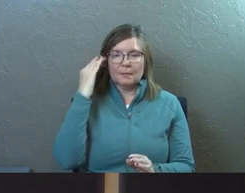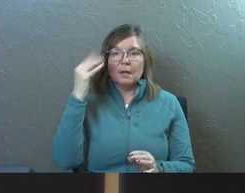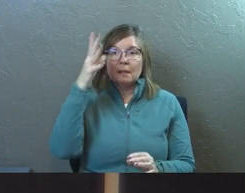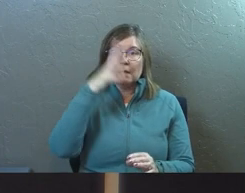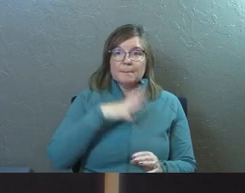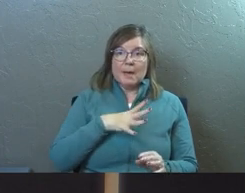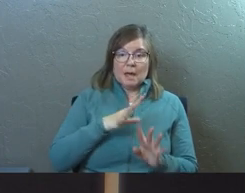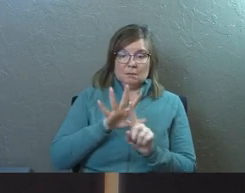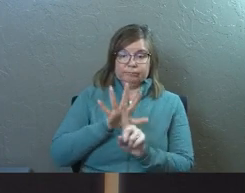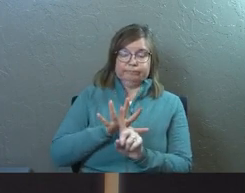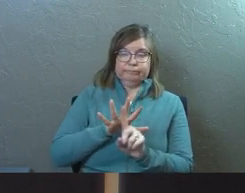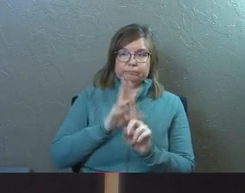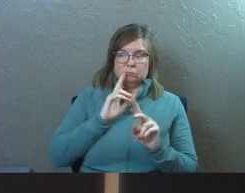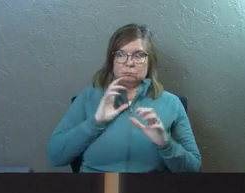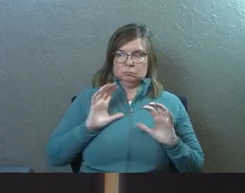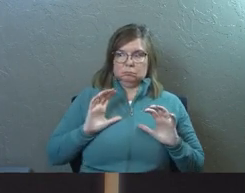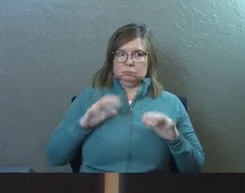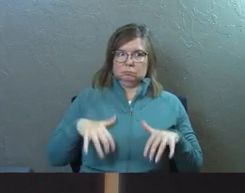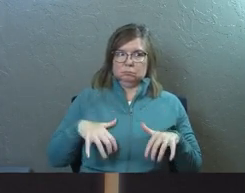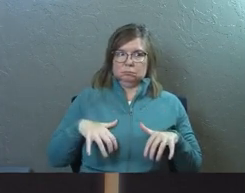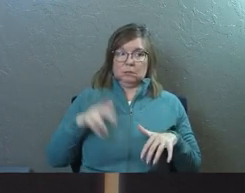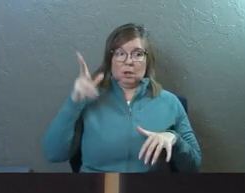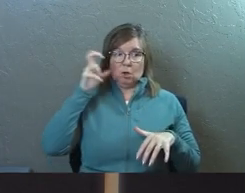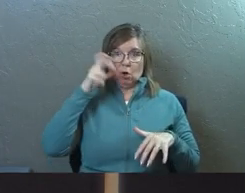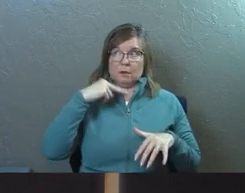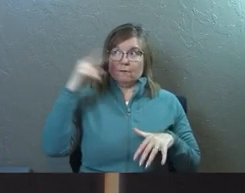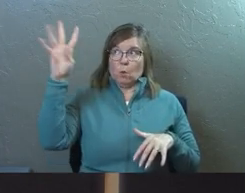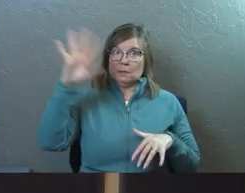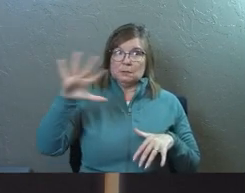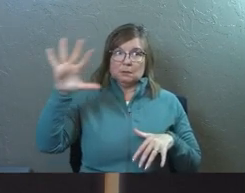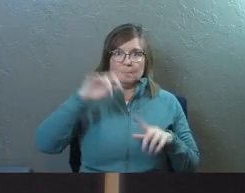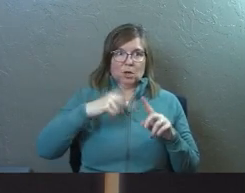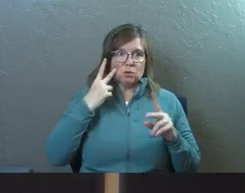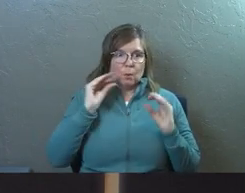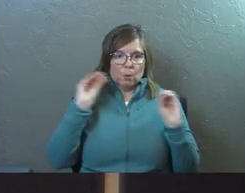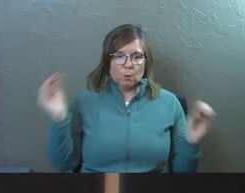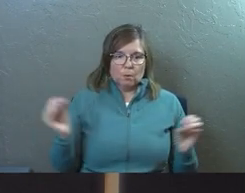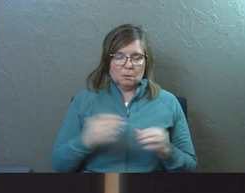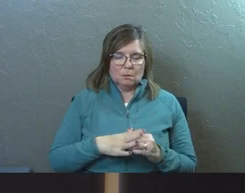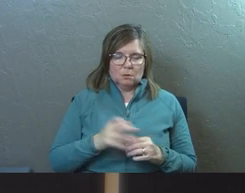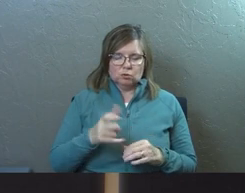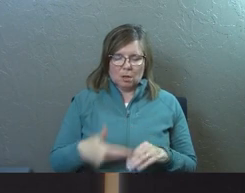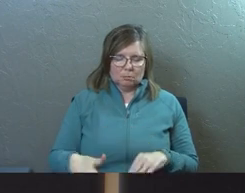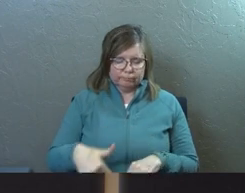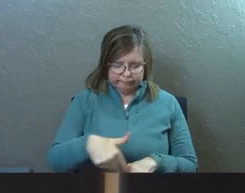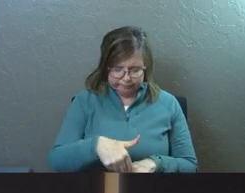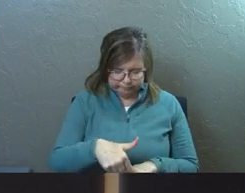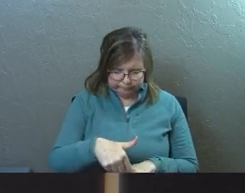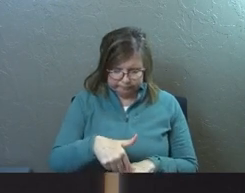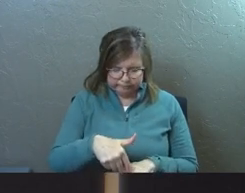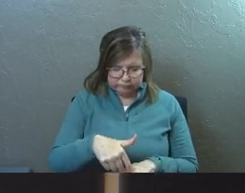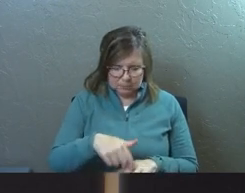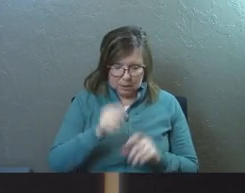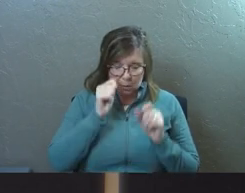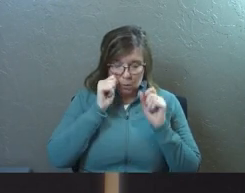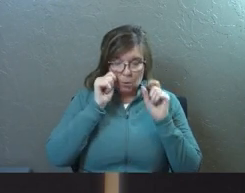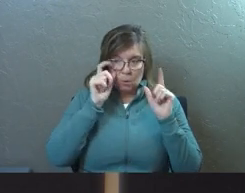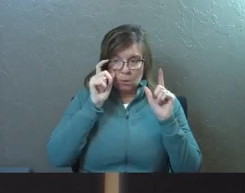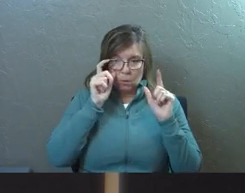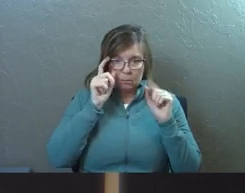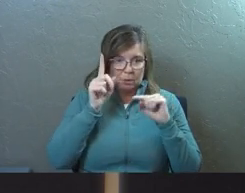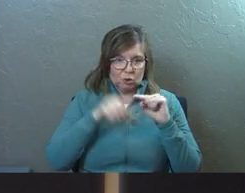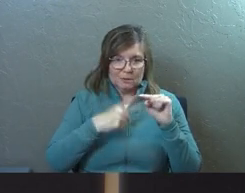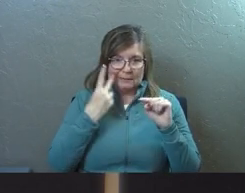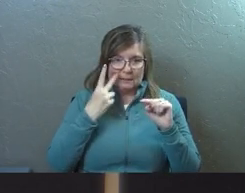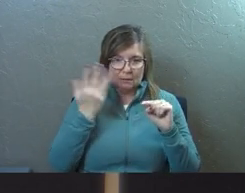stood speechless for they heard the sound of someone's voice, but saw no one. Verse eight, Saul picked himself up off the ground, but when he opened his eyes,